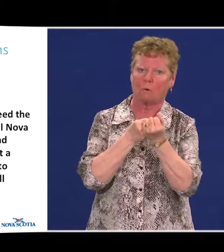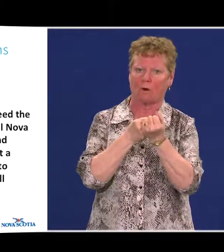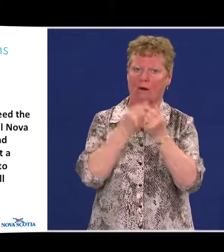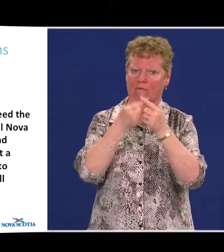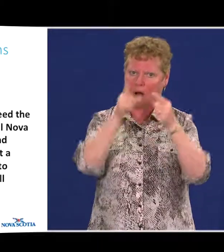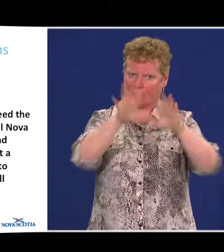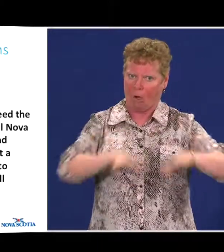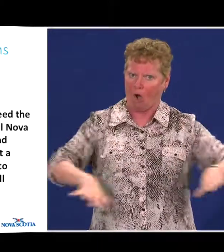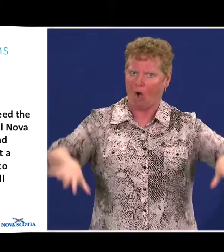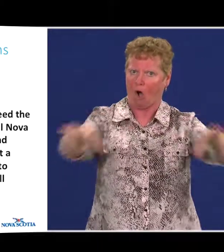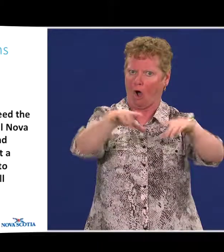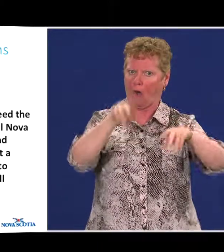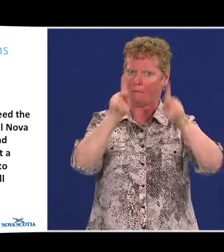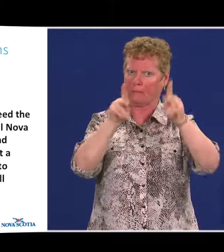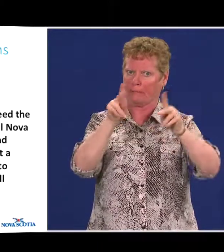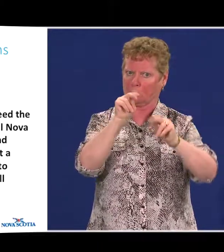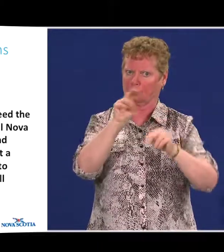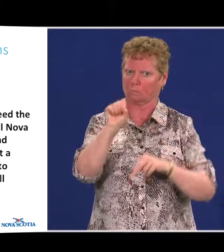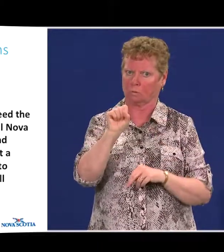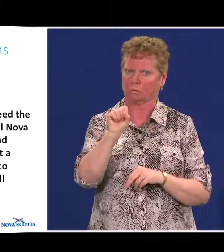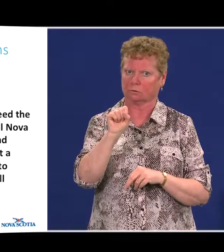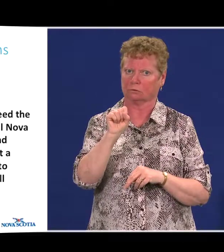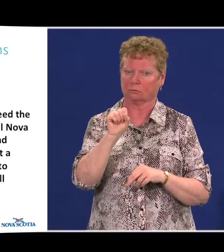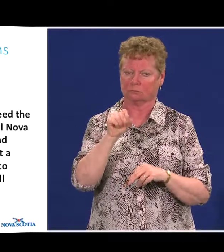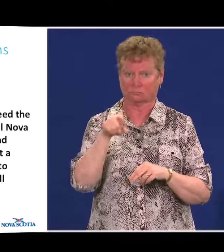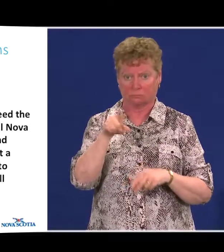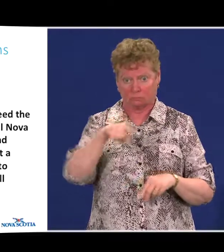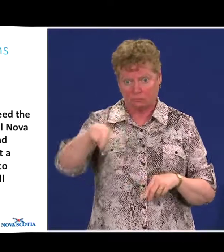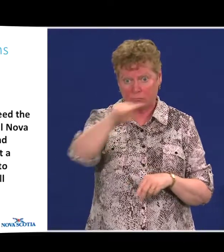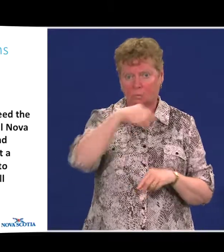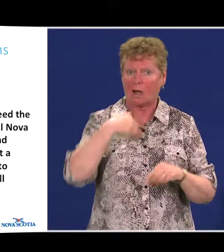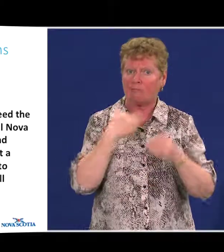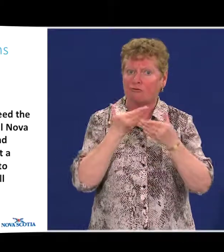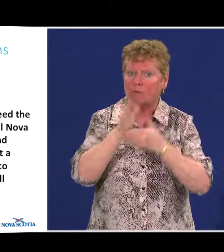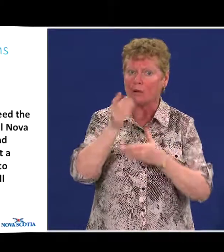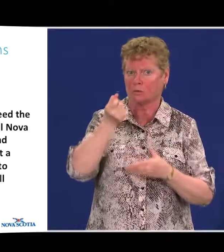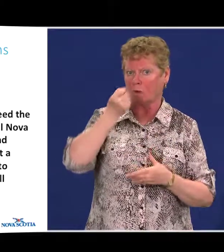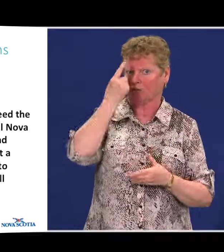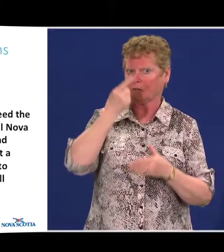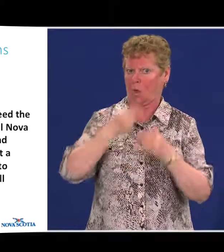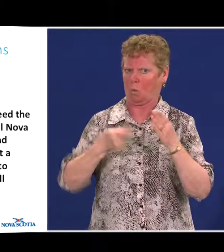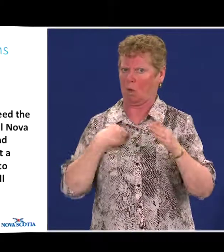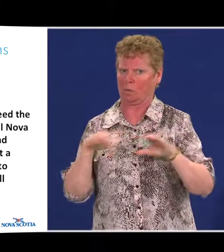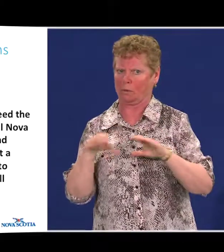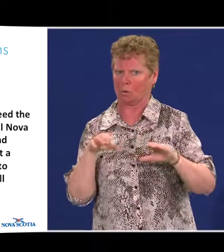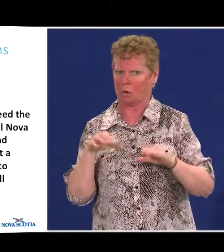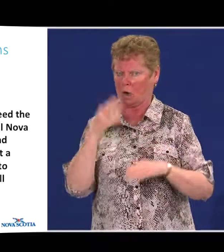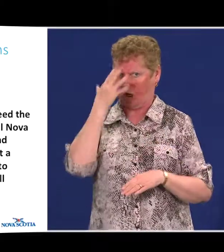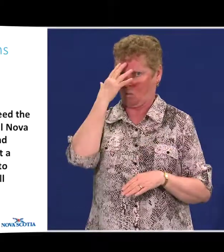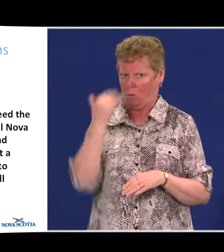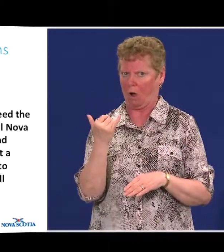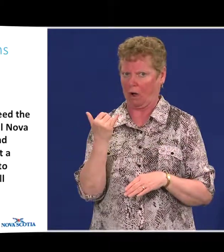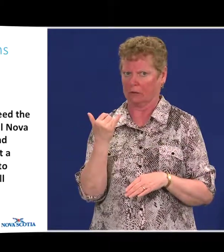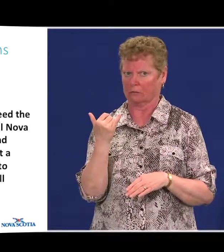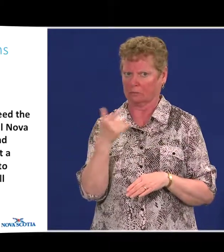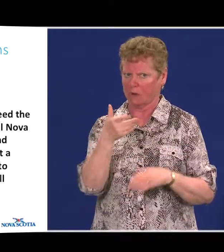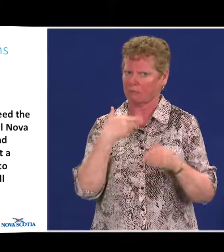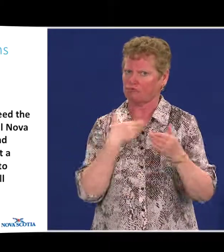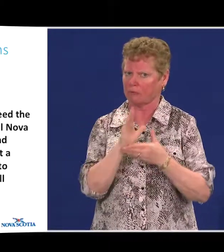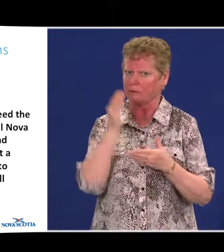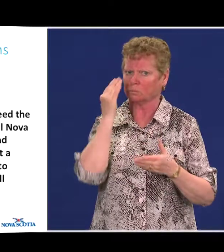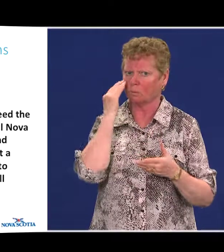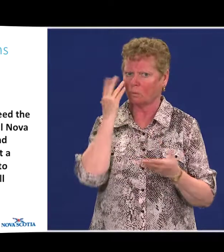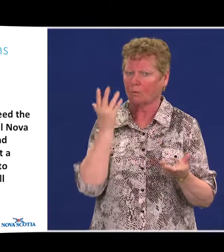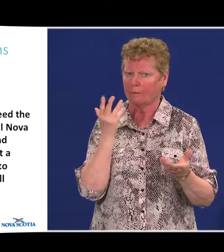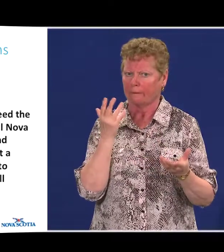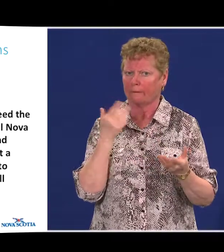Scotians. Everyone has a right to understand what we are doing and why. We need to